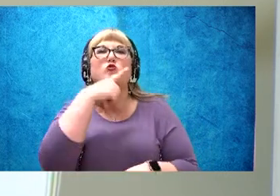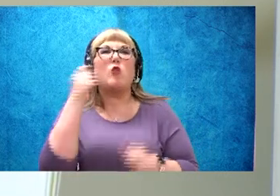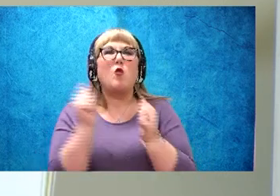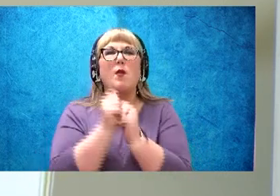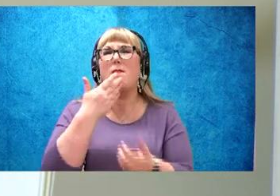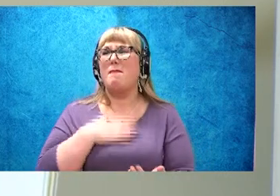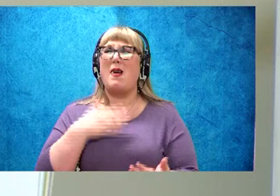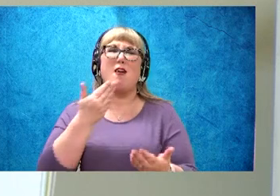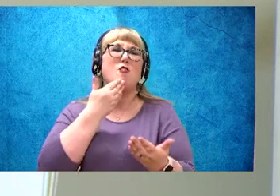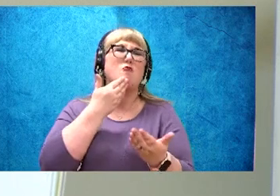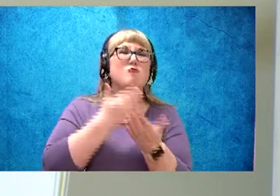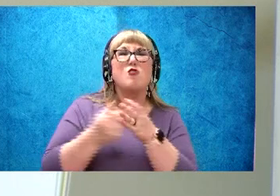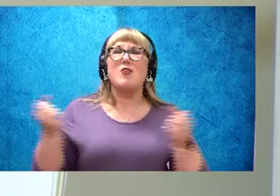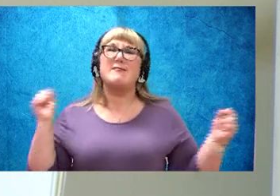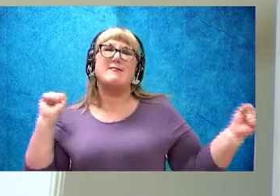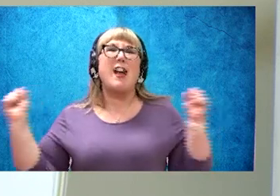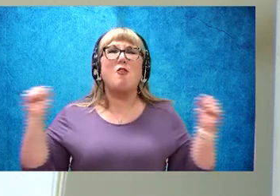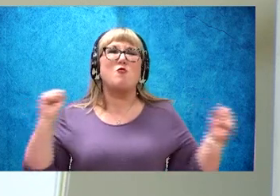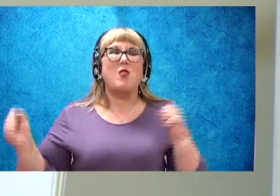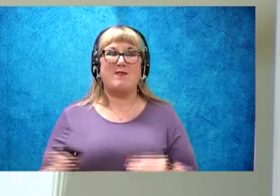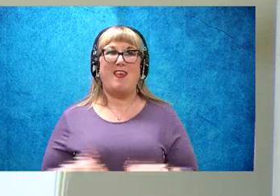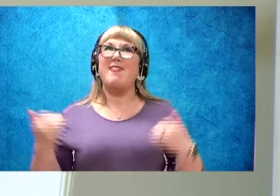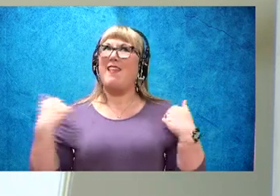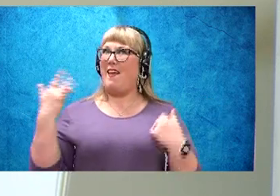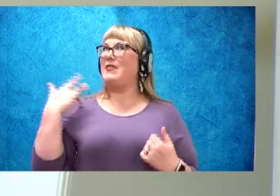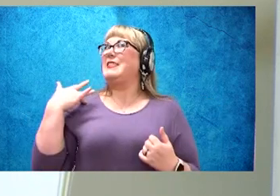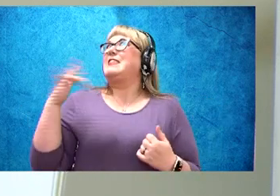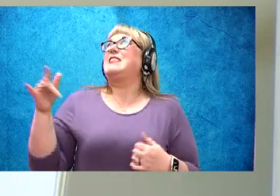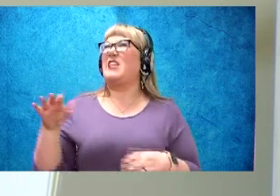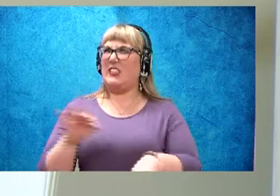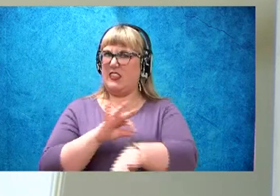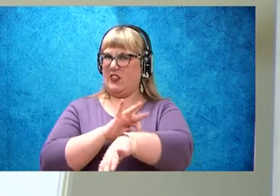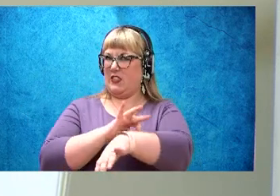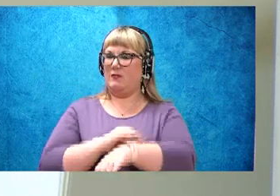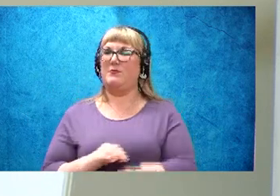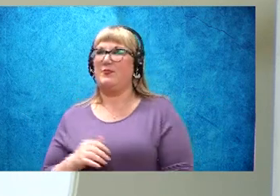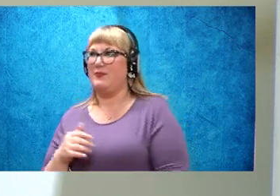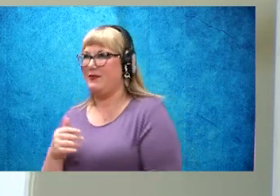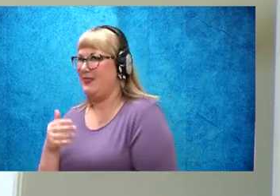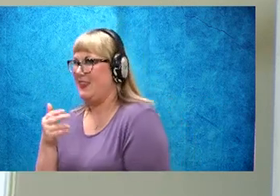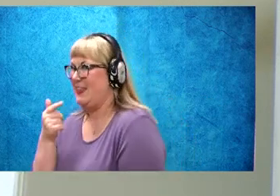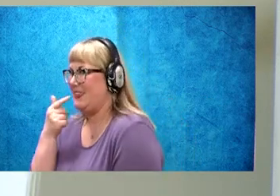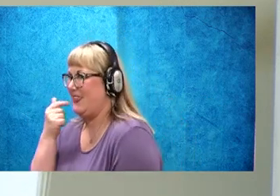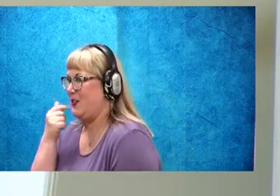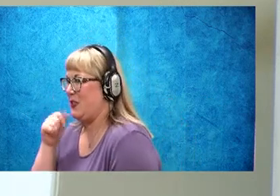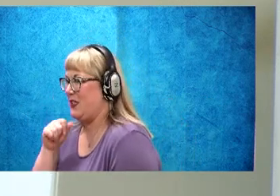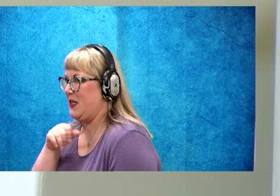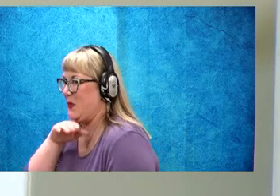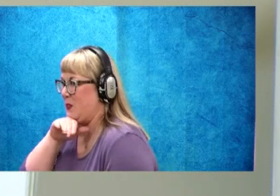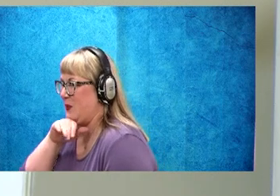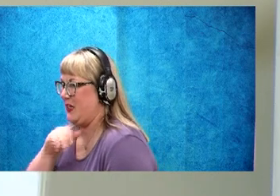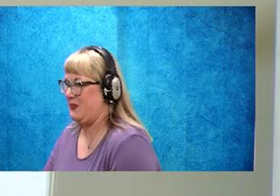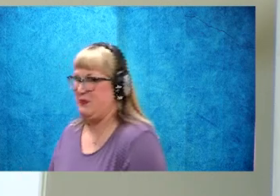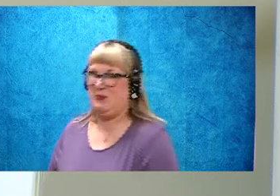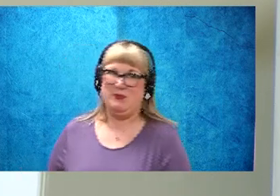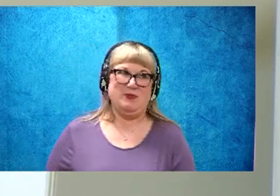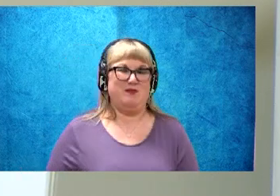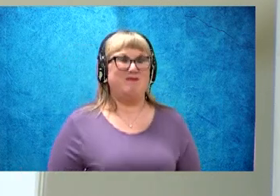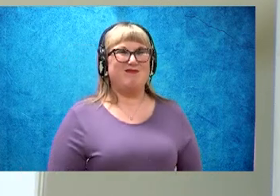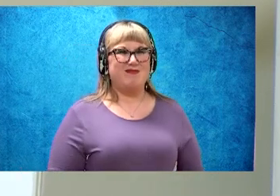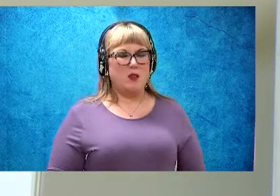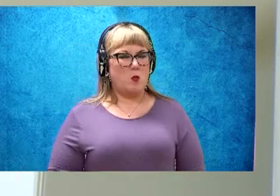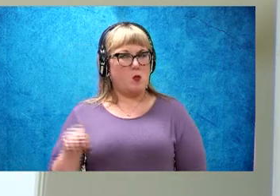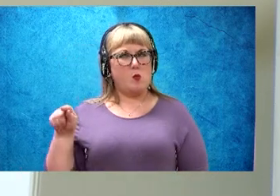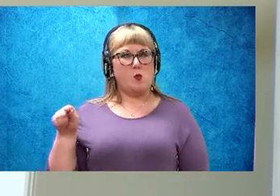remember, they have very sensitive skin. Giggle, giggle, oink, there's that laughter again, hmm, again,